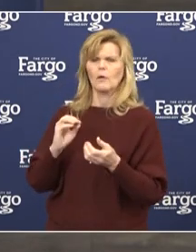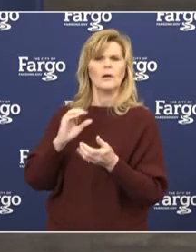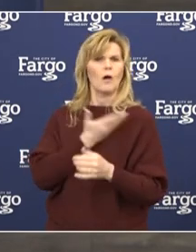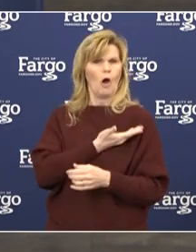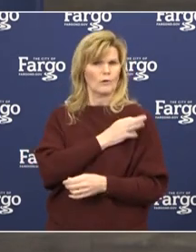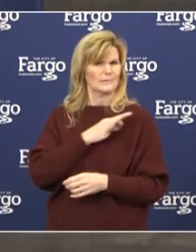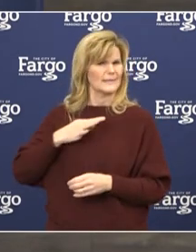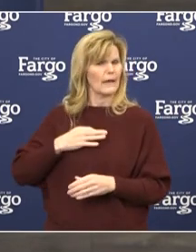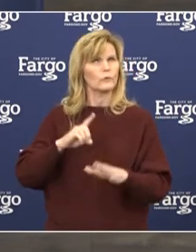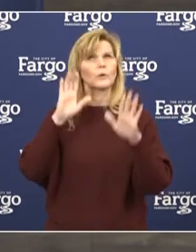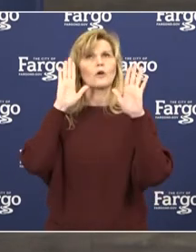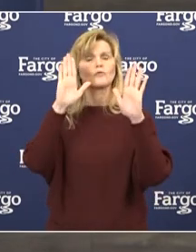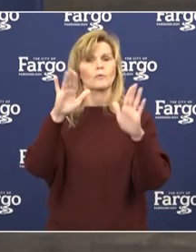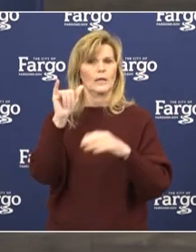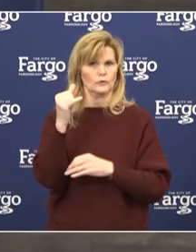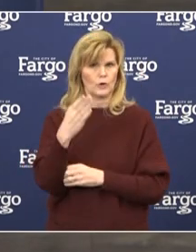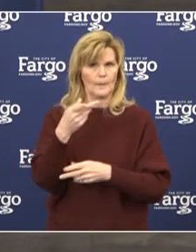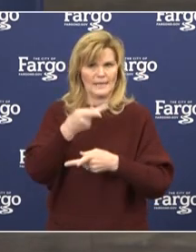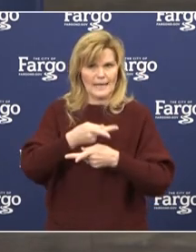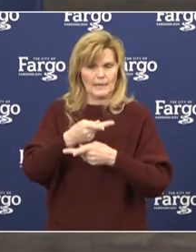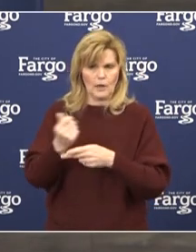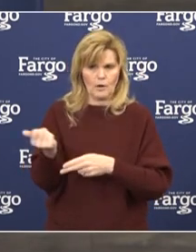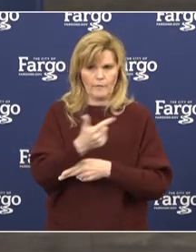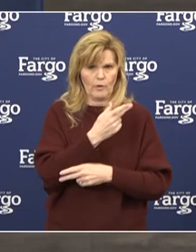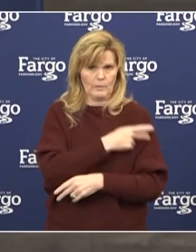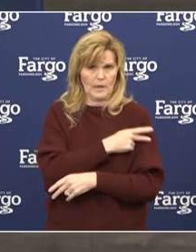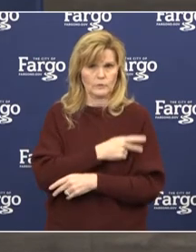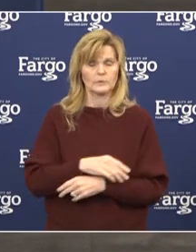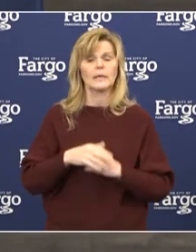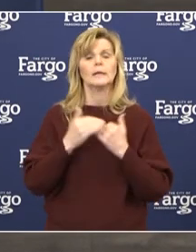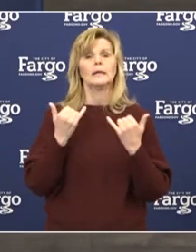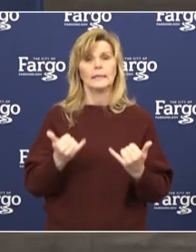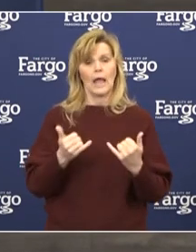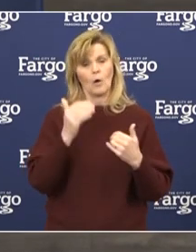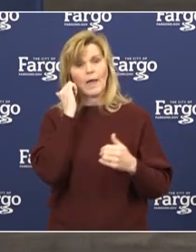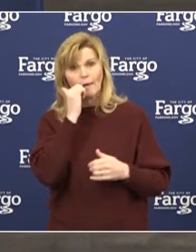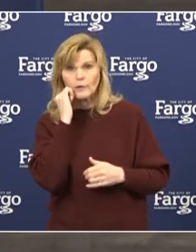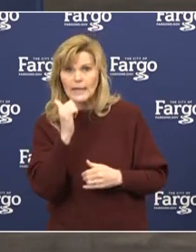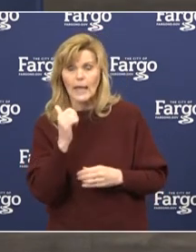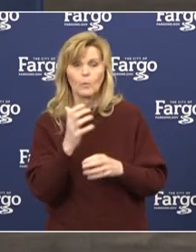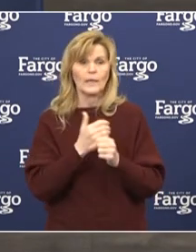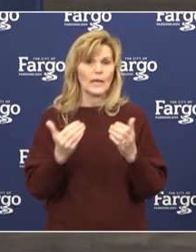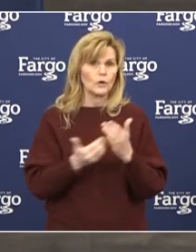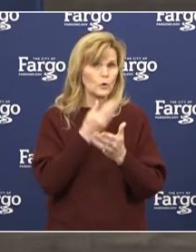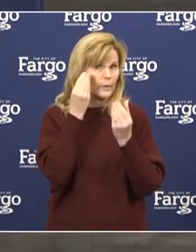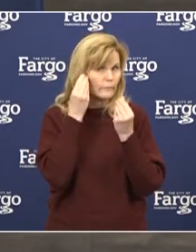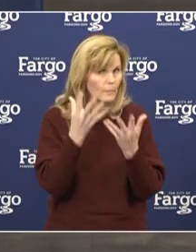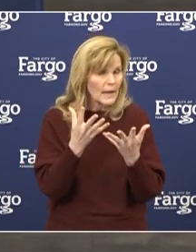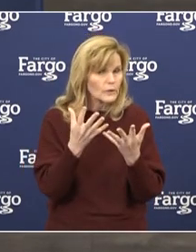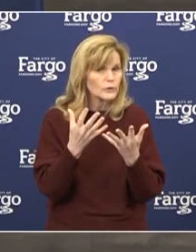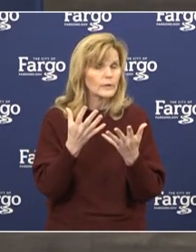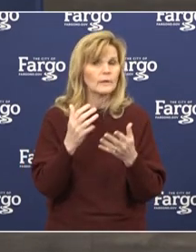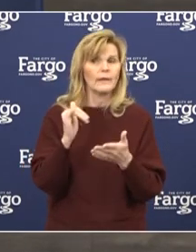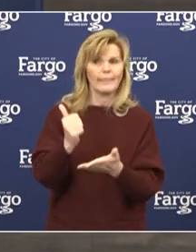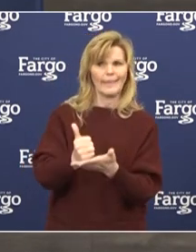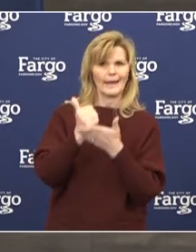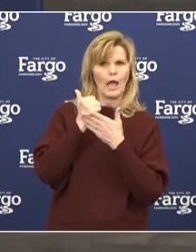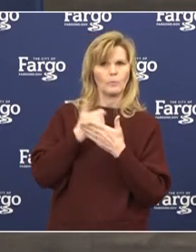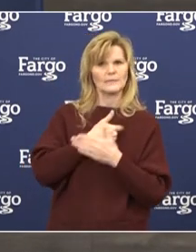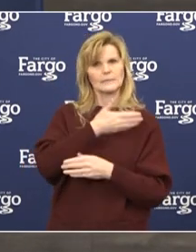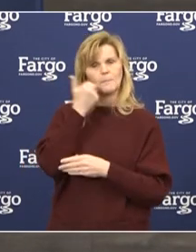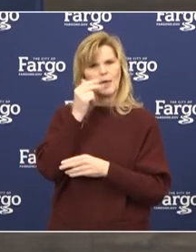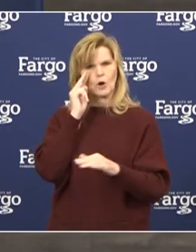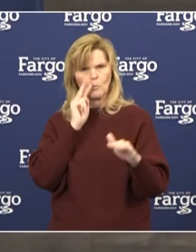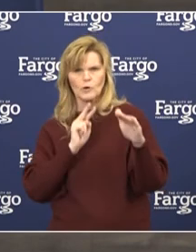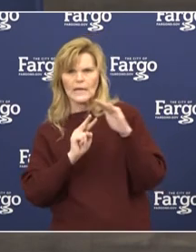great job caring for them. Going forward, every day we get new information that helps us better predict the